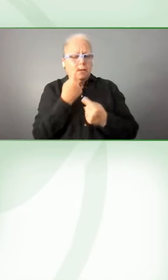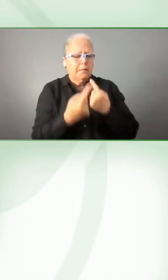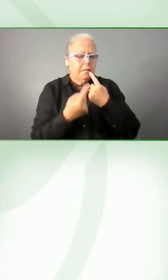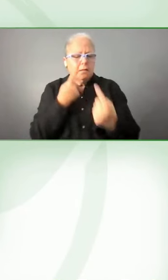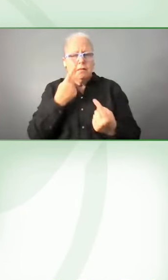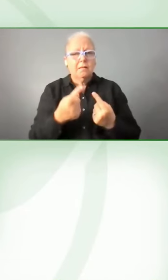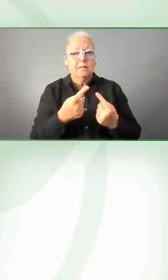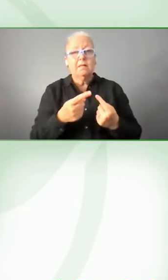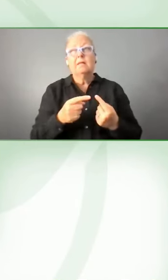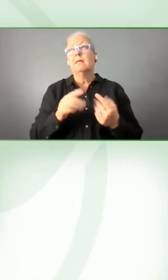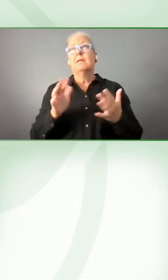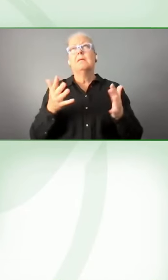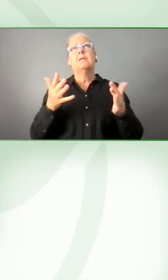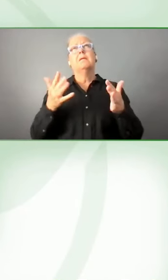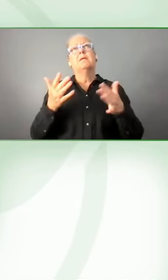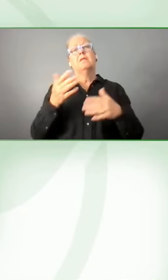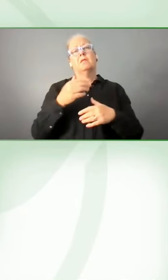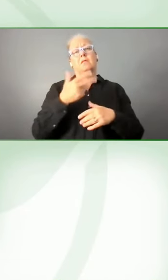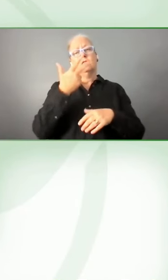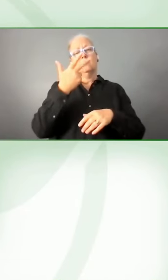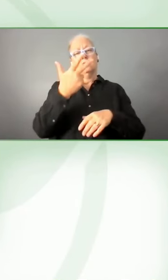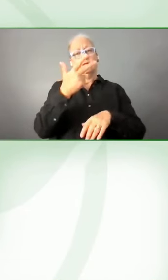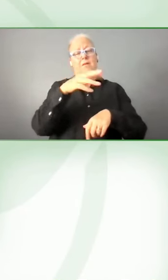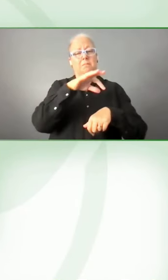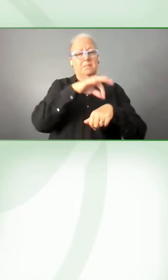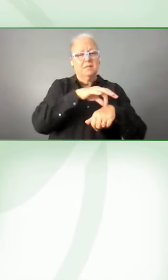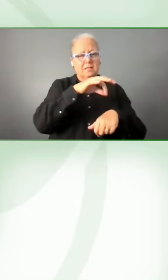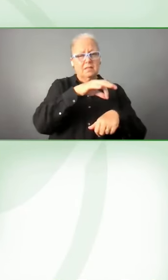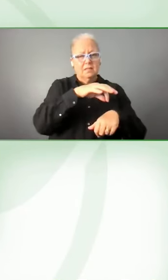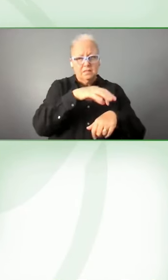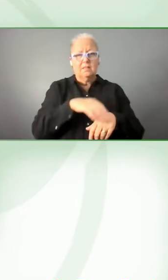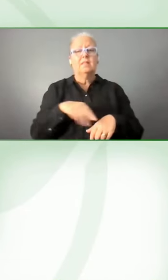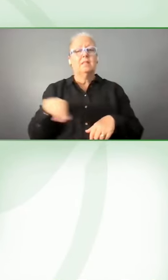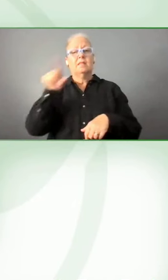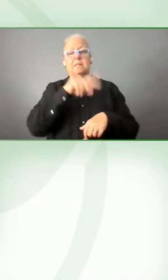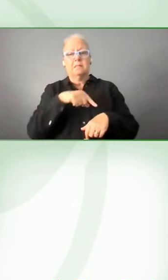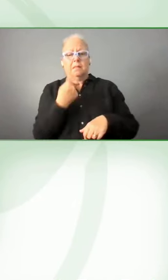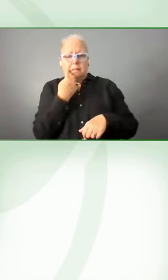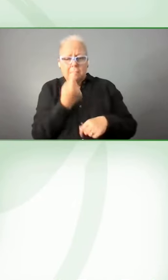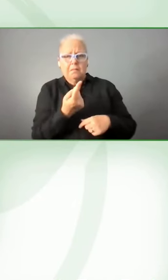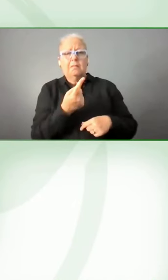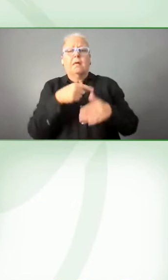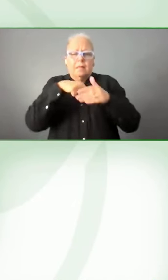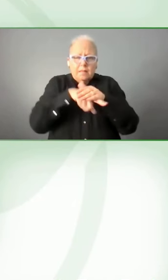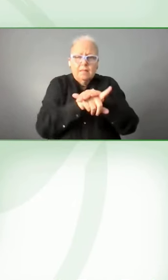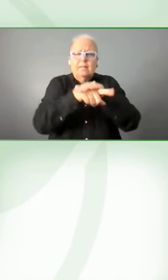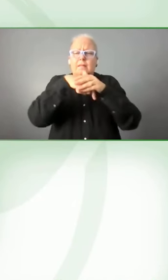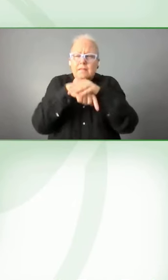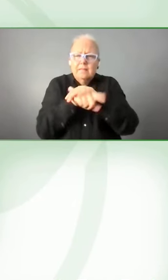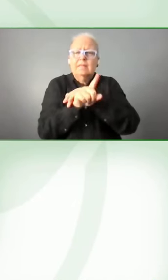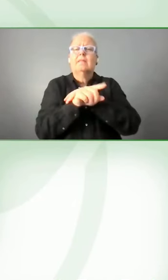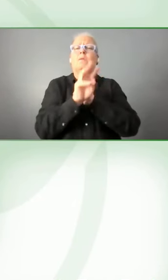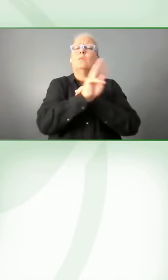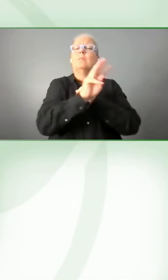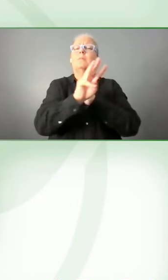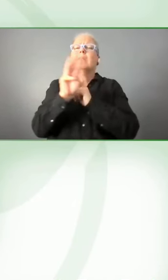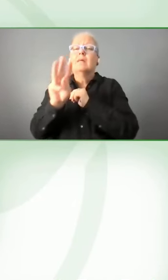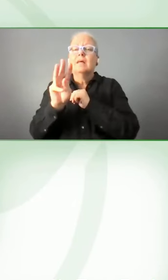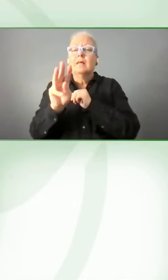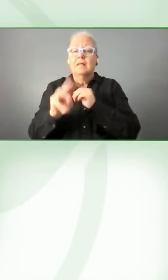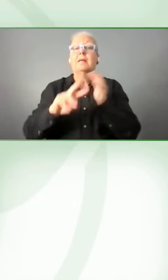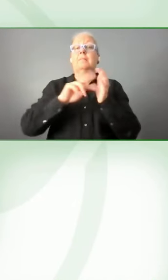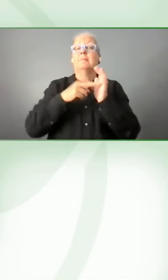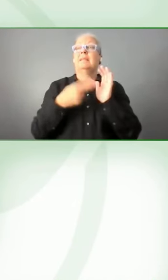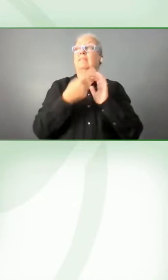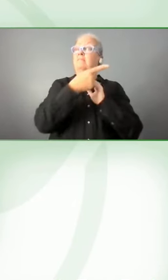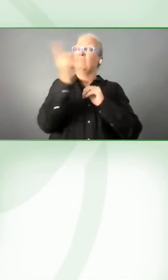visiting the website. So it shows that people expect a lot and people